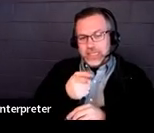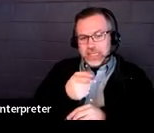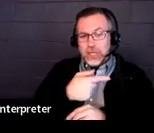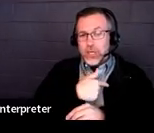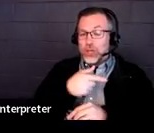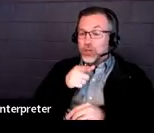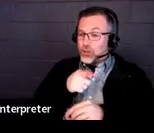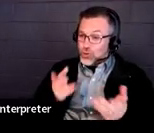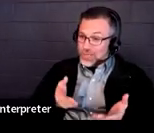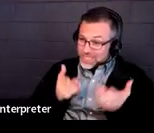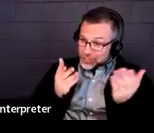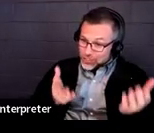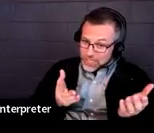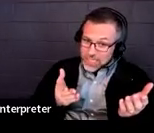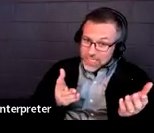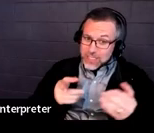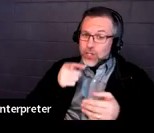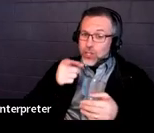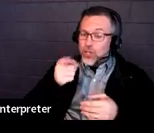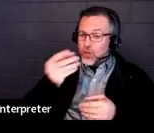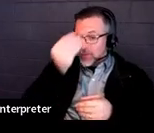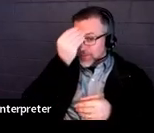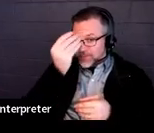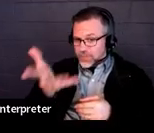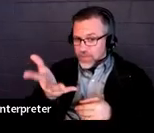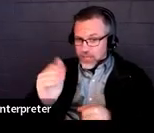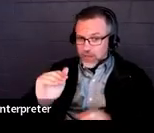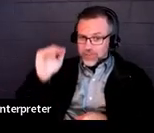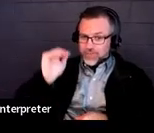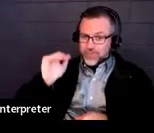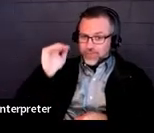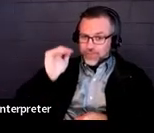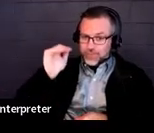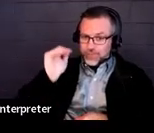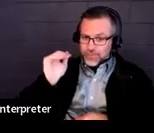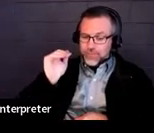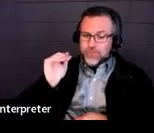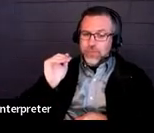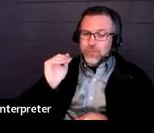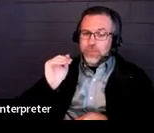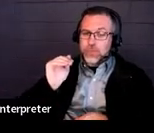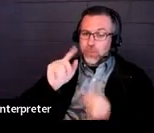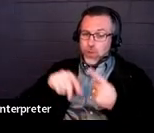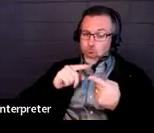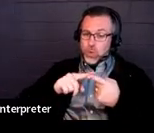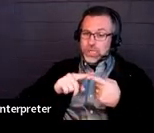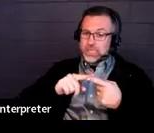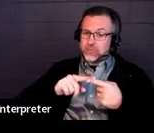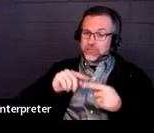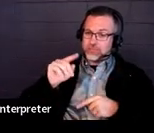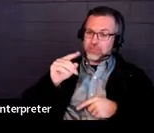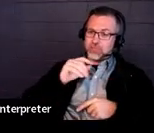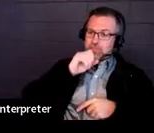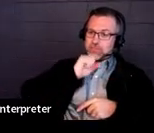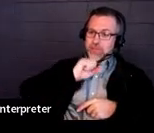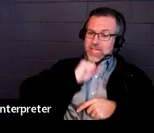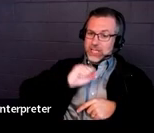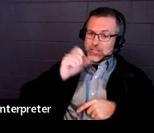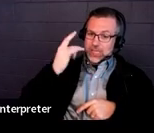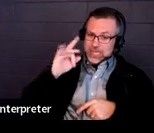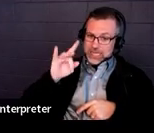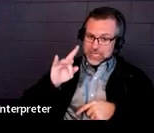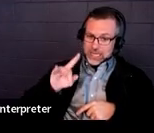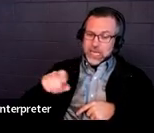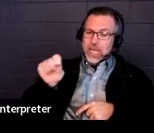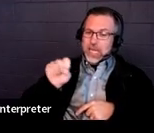is suggested practice that you notify the child at the age of majority that the SAU will continue